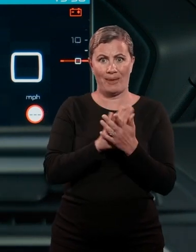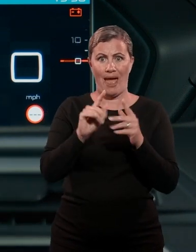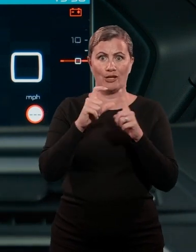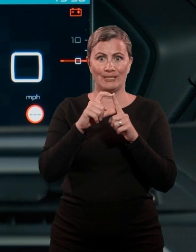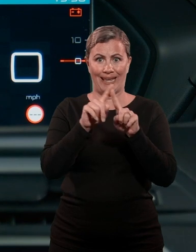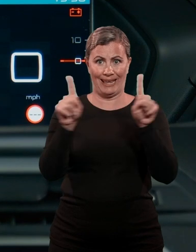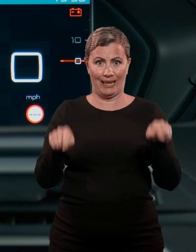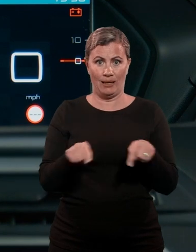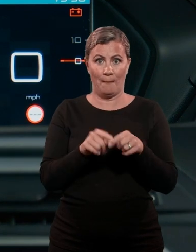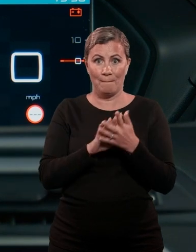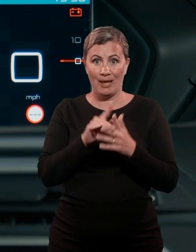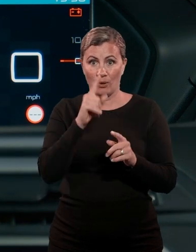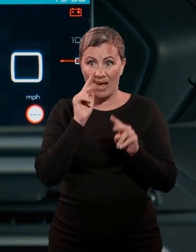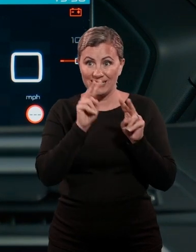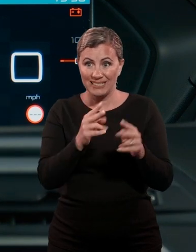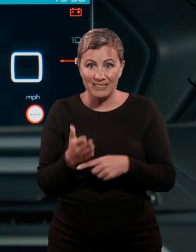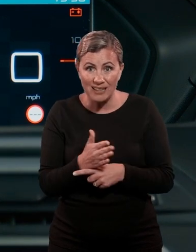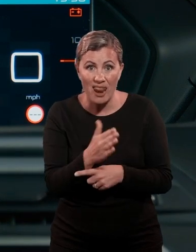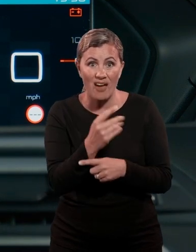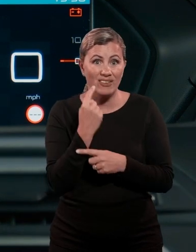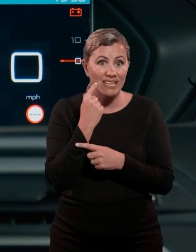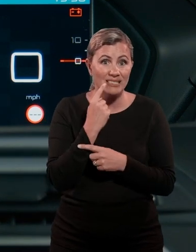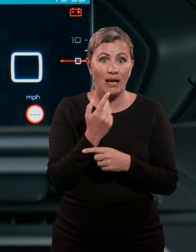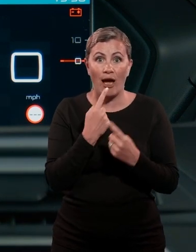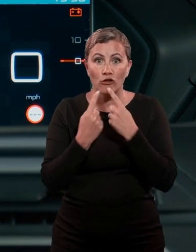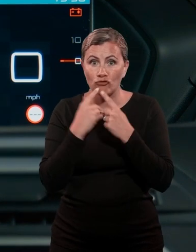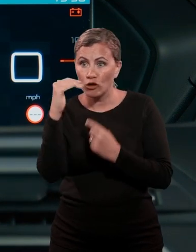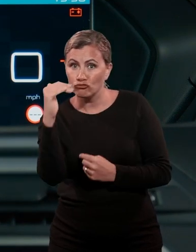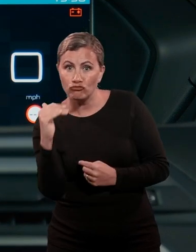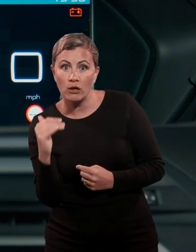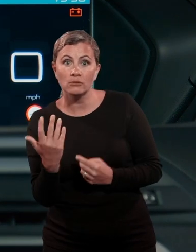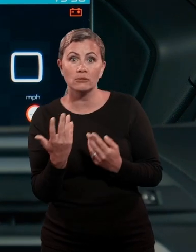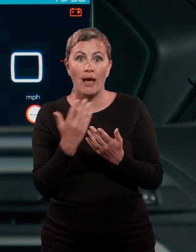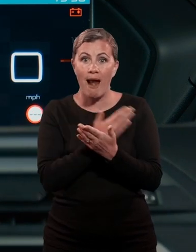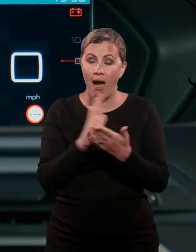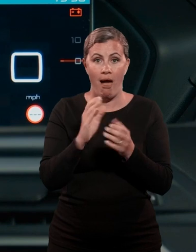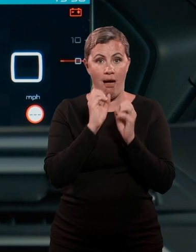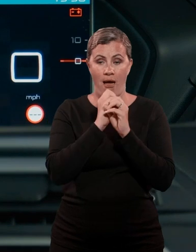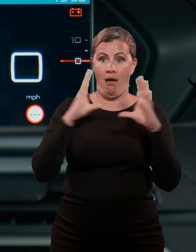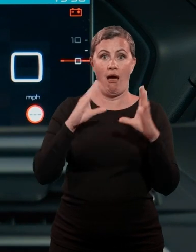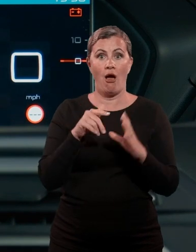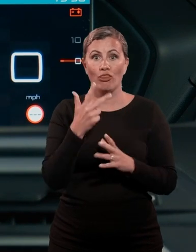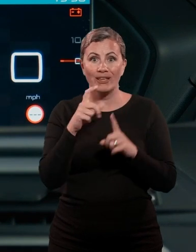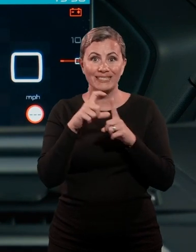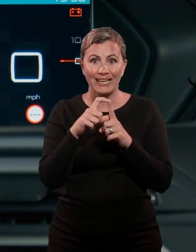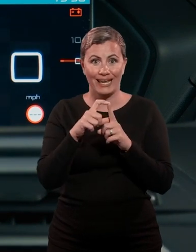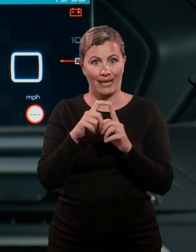personalised to show sat-nav route instructions in clear 3D high-definition detail, alongside multimedia and driving information.